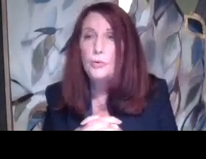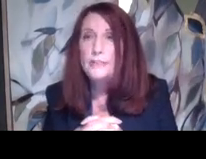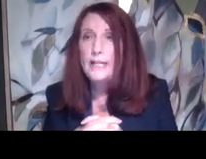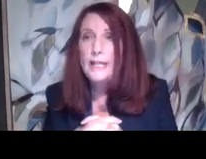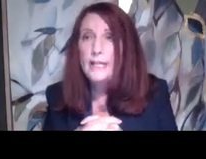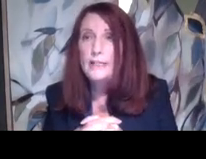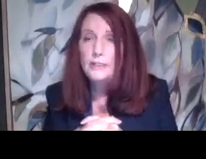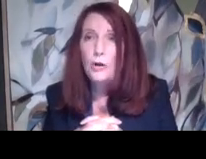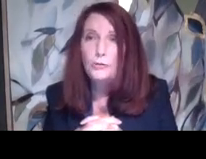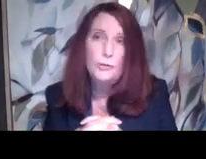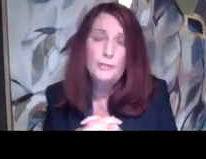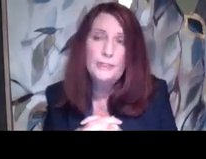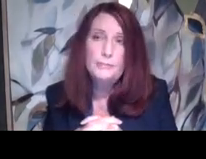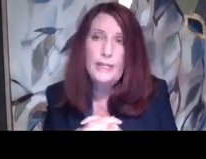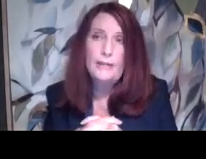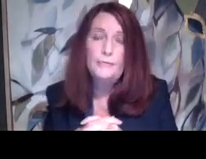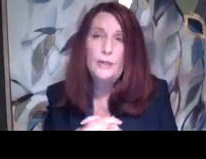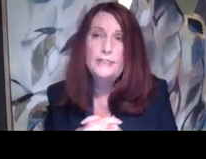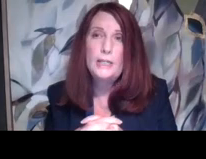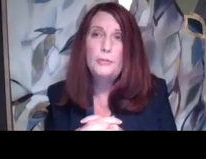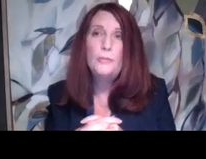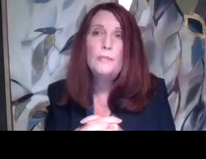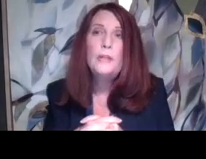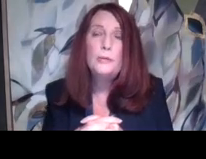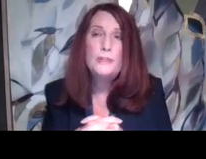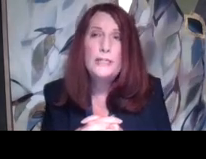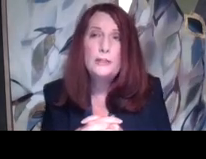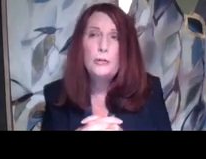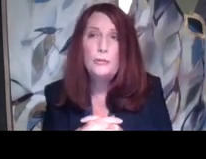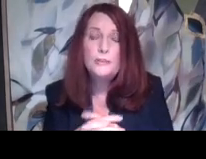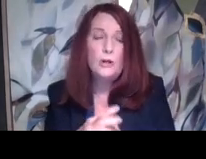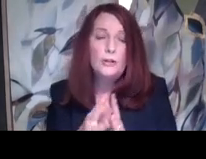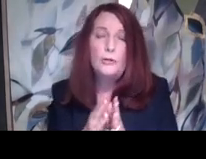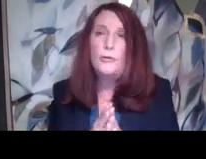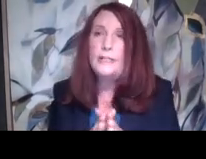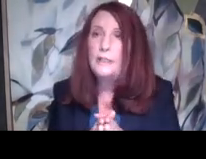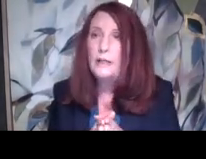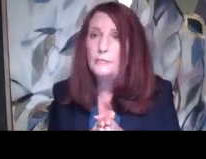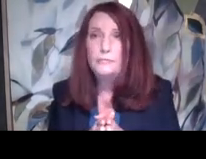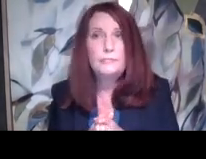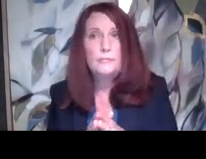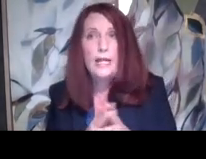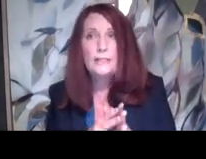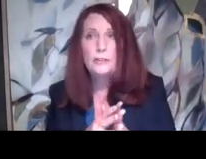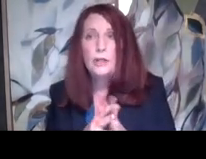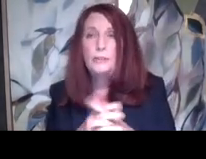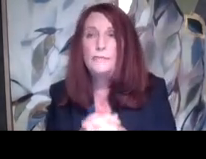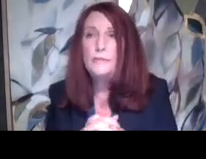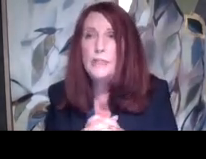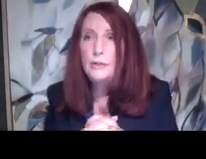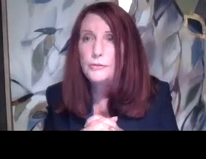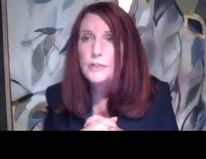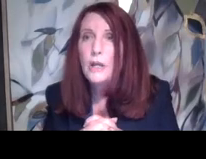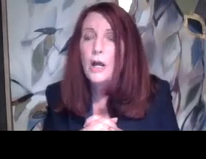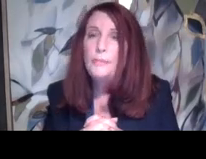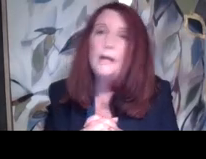affect schools and they can also come into play. For example, there was a news article in the last couple of